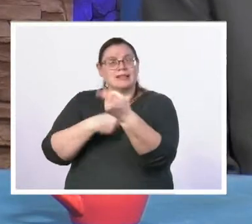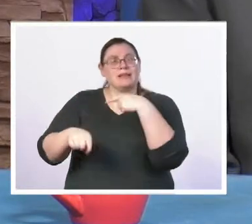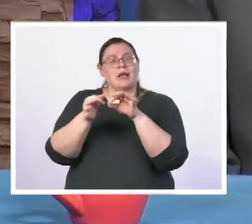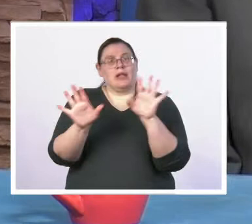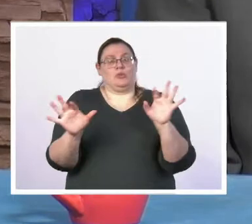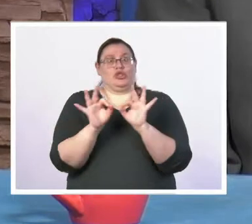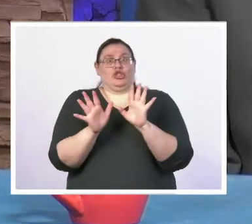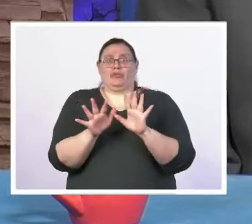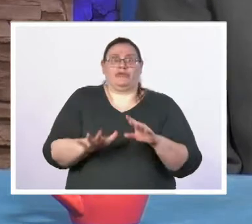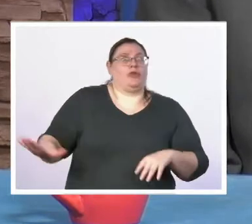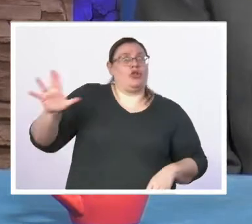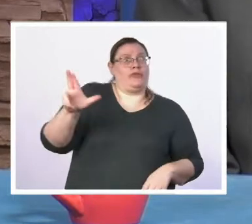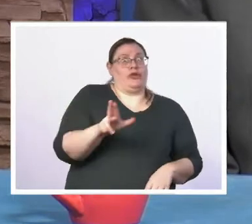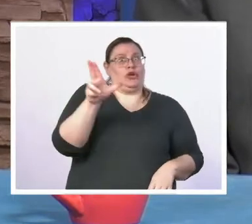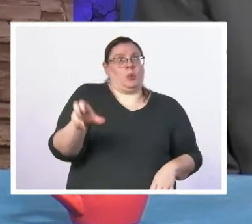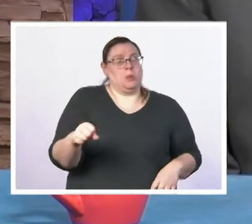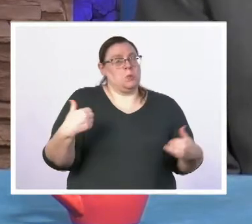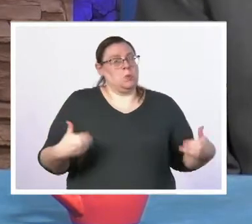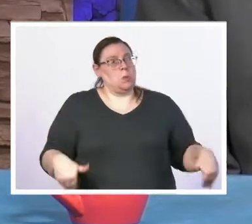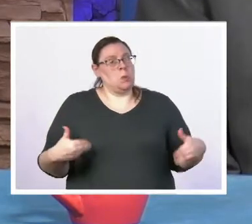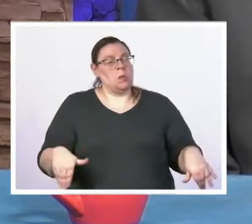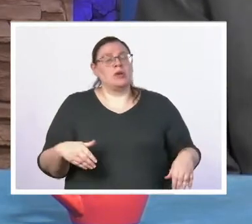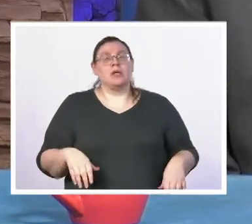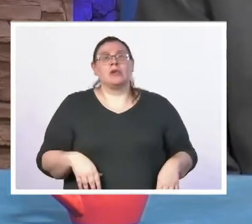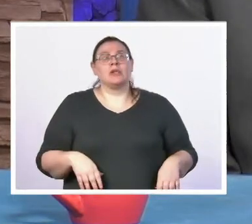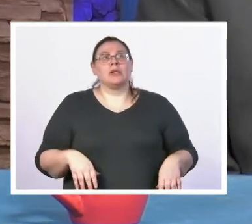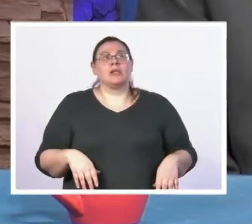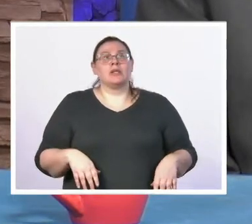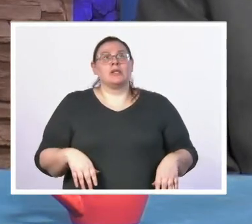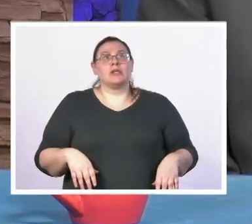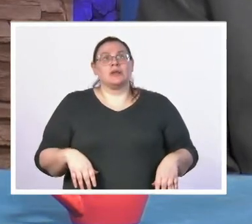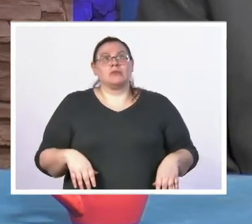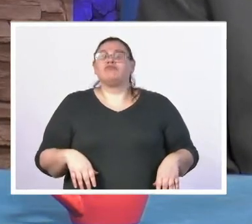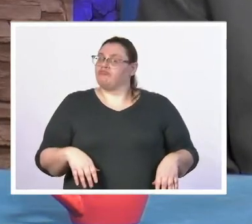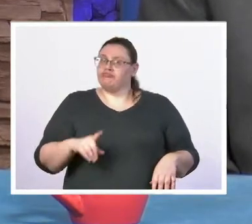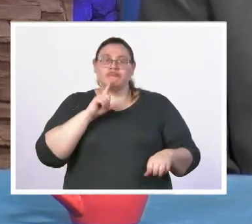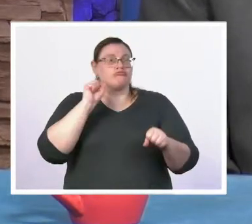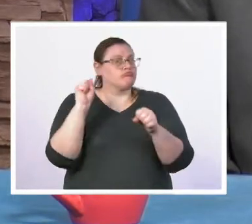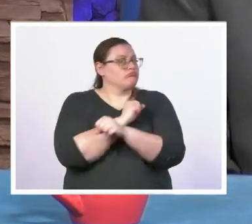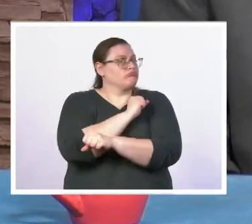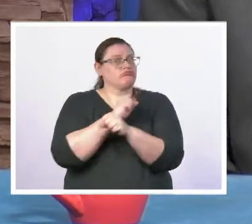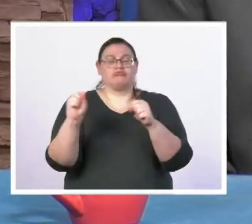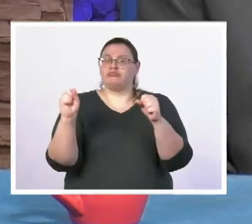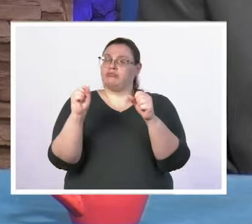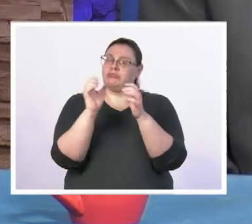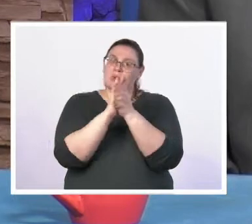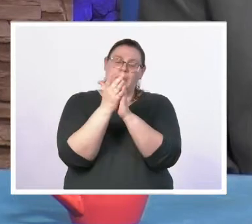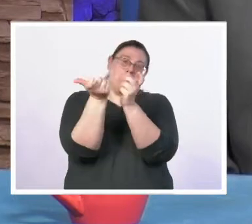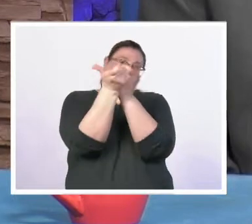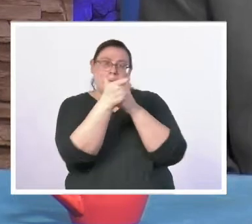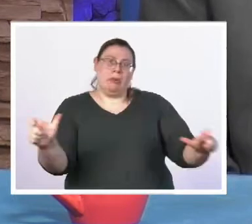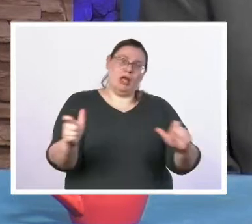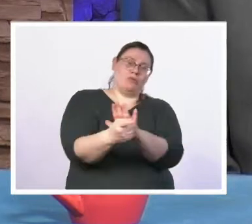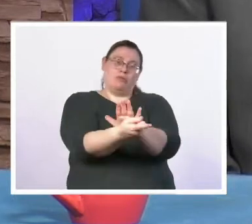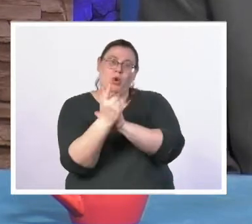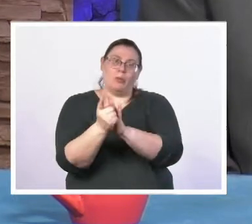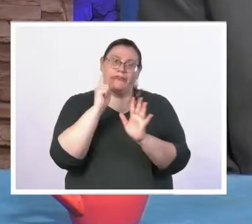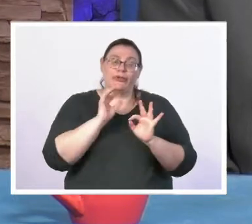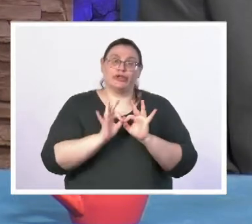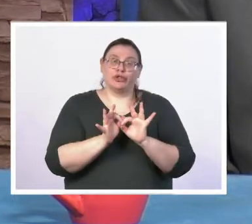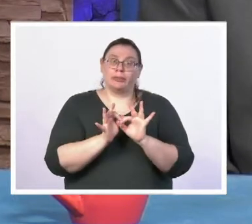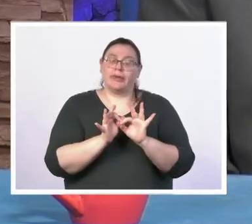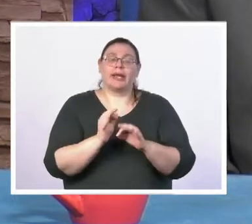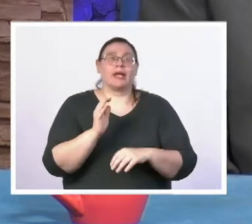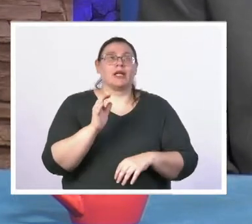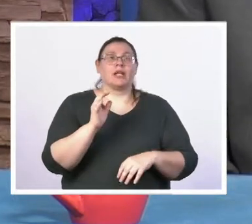it has absolutely become a watershed moment for interpreting it has shed the the